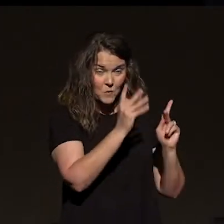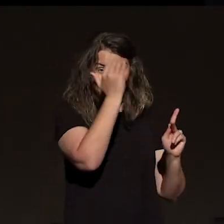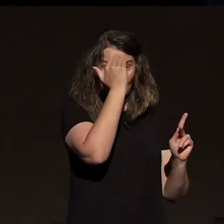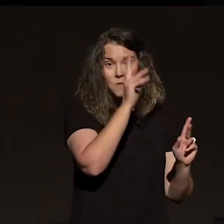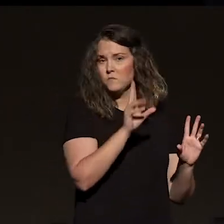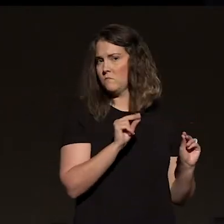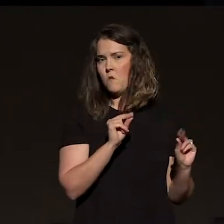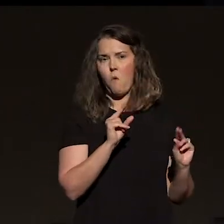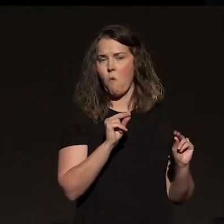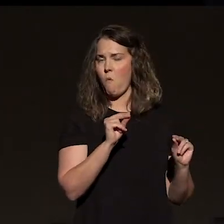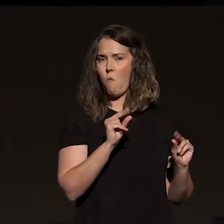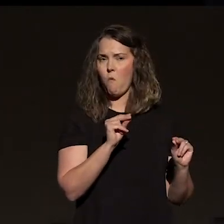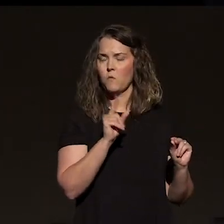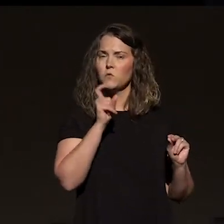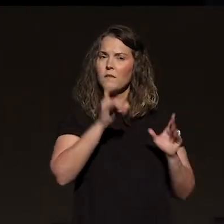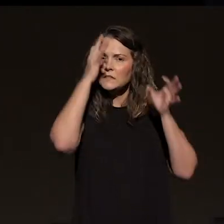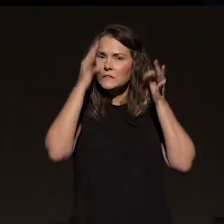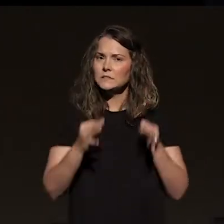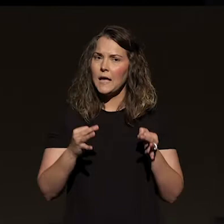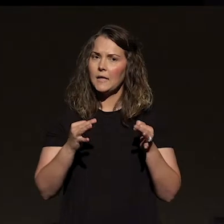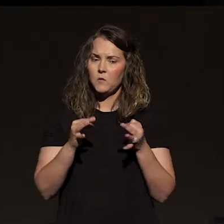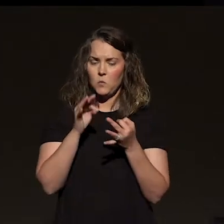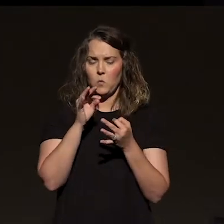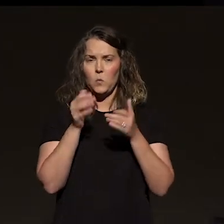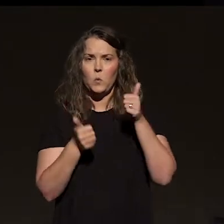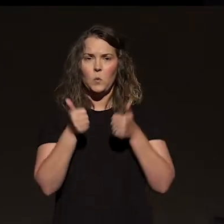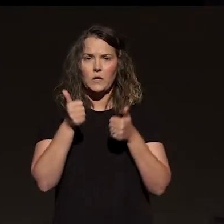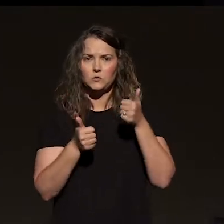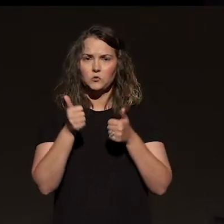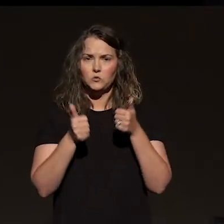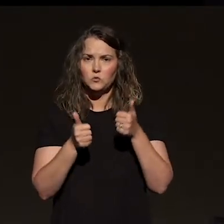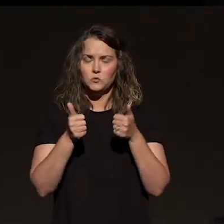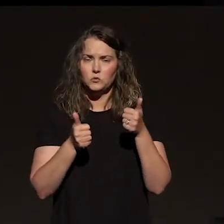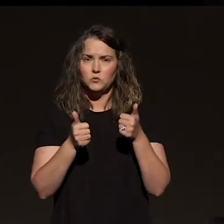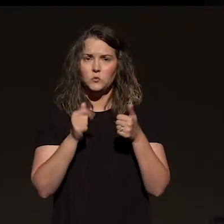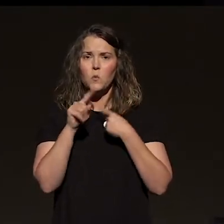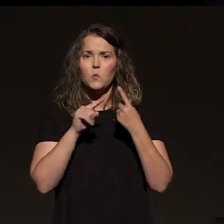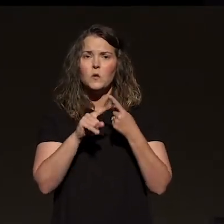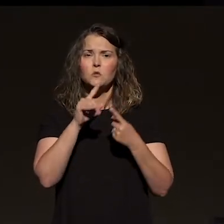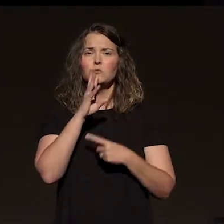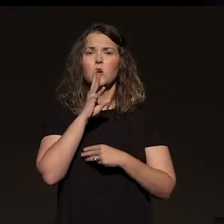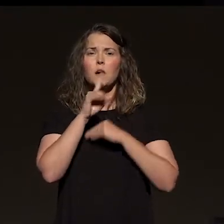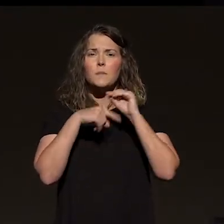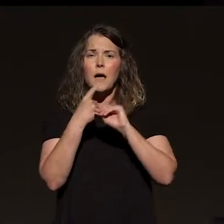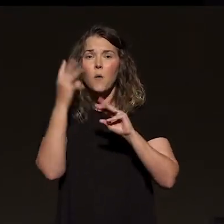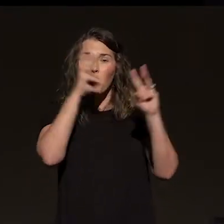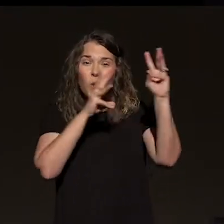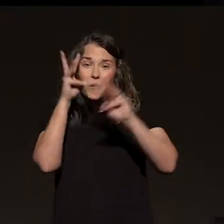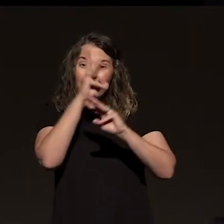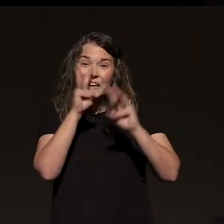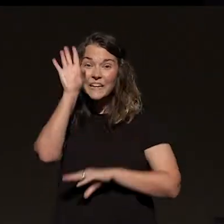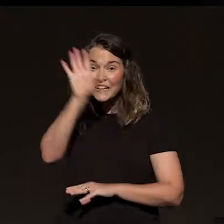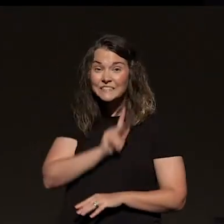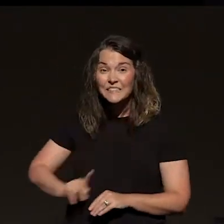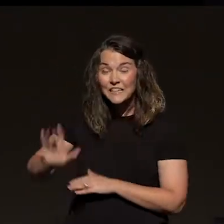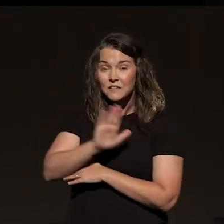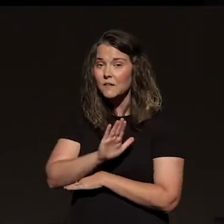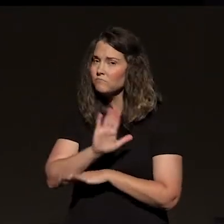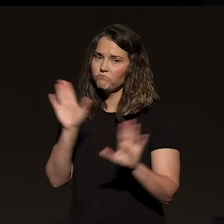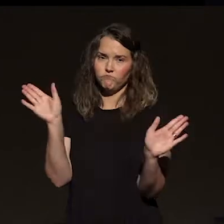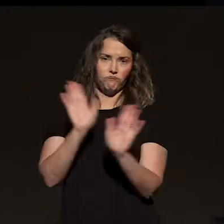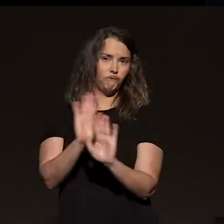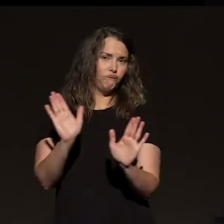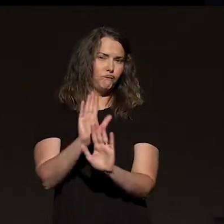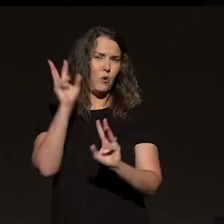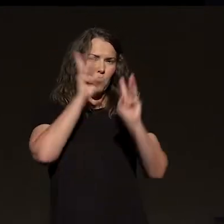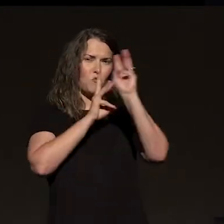money. You got to pick one way or the other. He says, when it comes to worrying in my kingdom, Jesus said, that's out. Don't